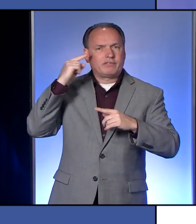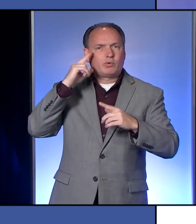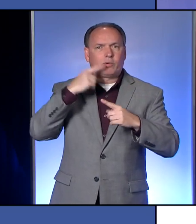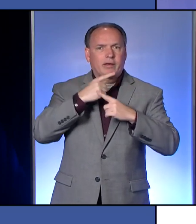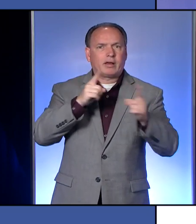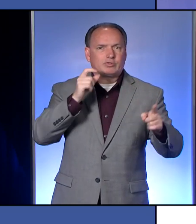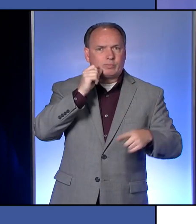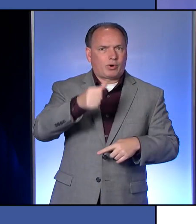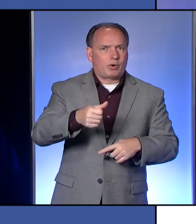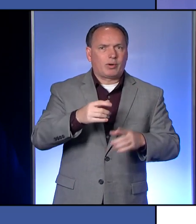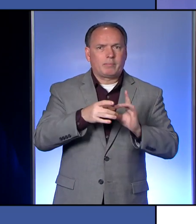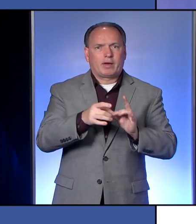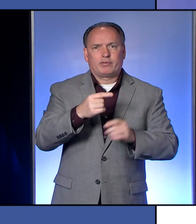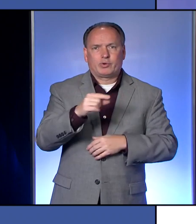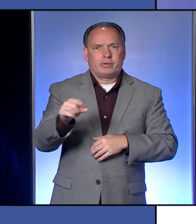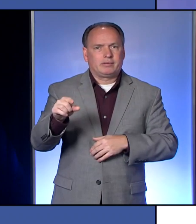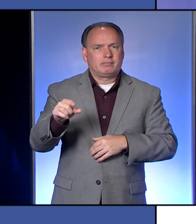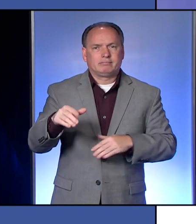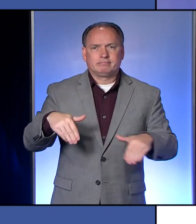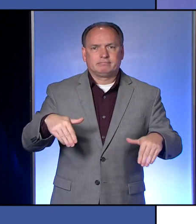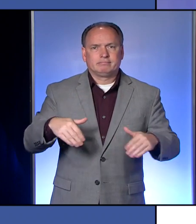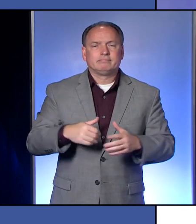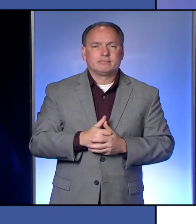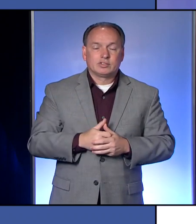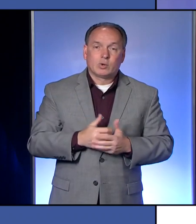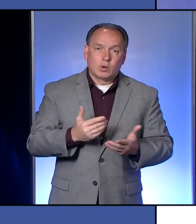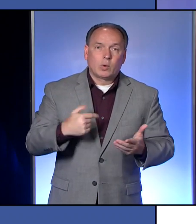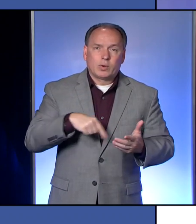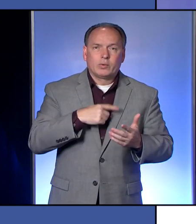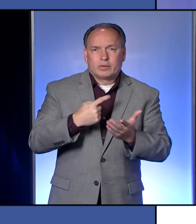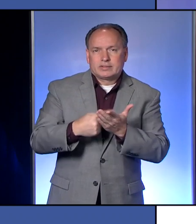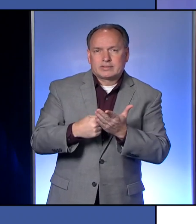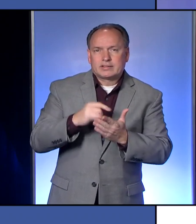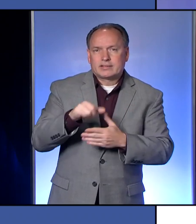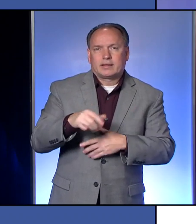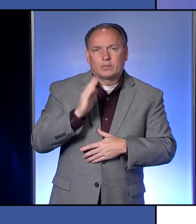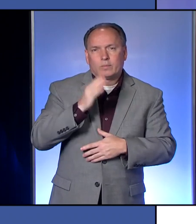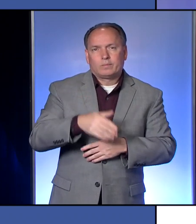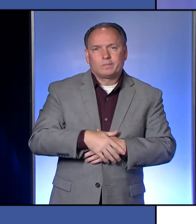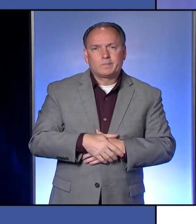to announce tomorrow about counties going to green. So we'll be discussing that.